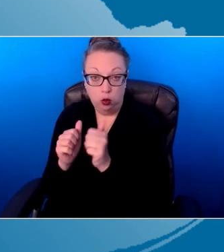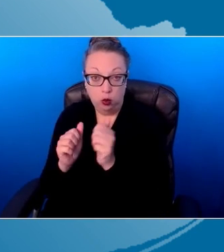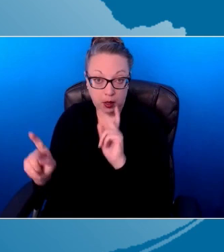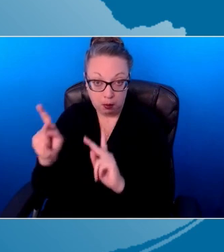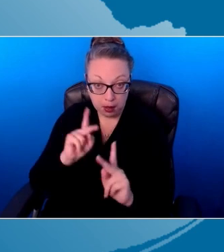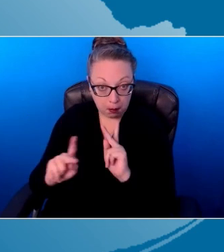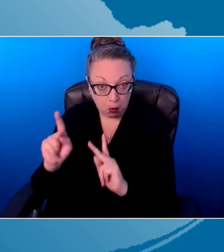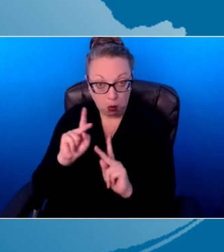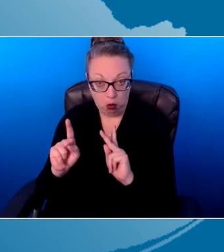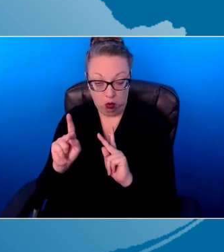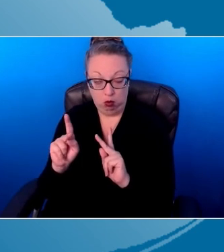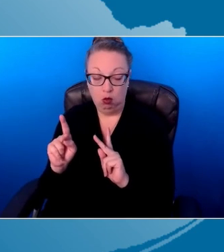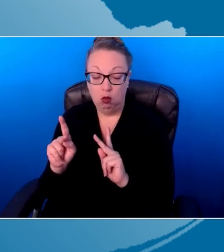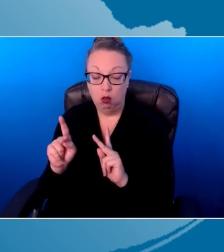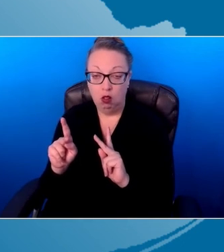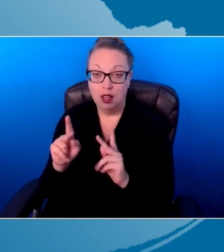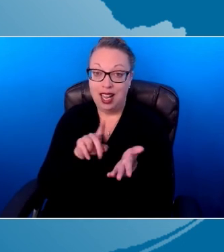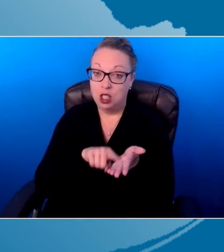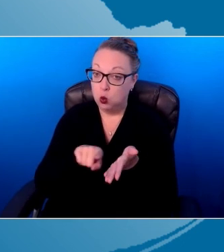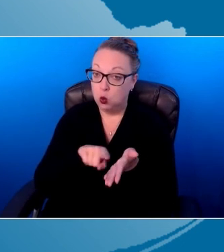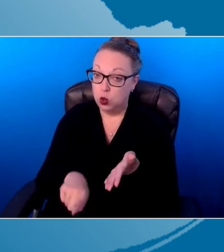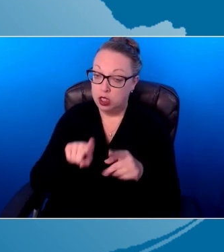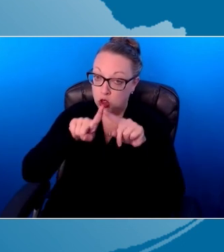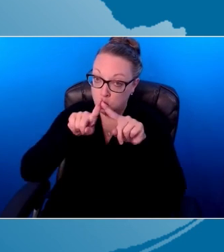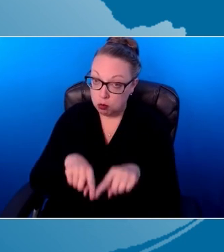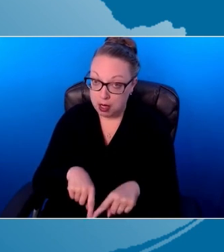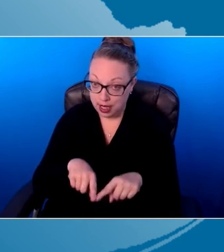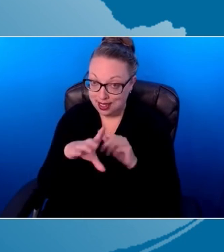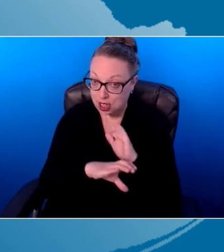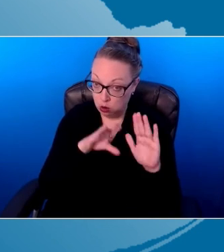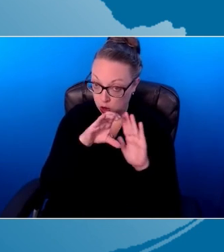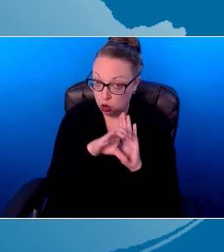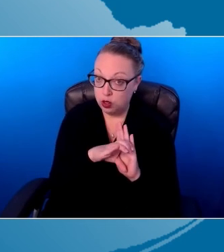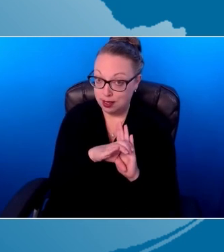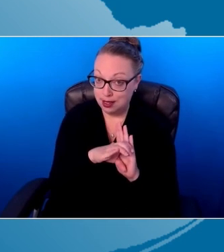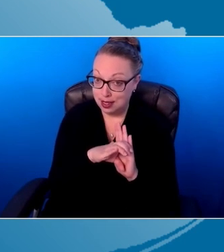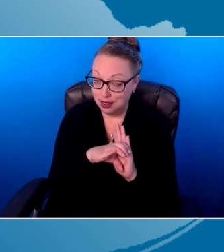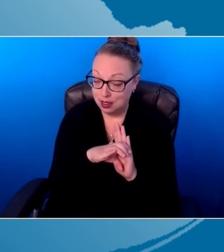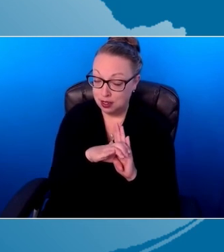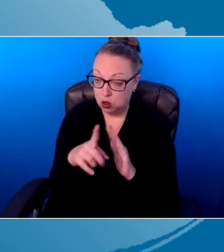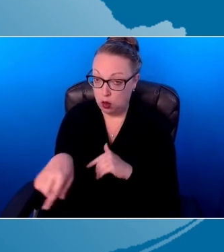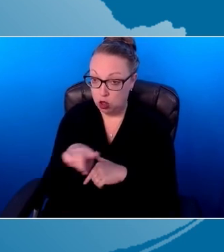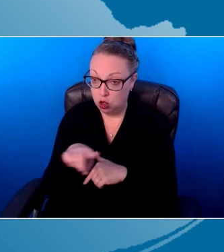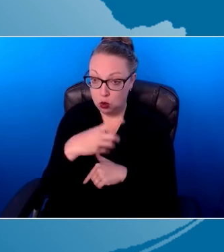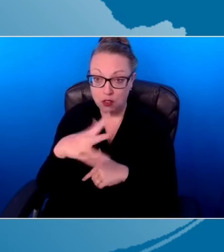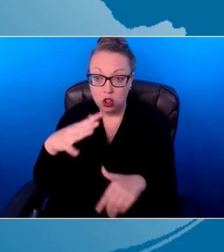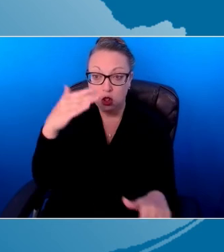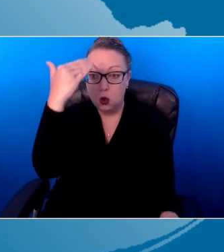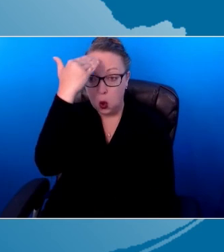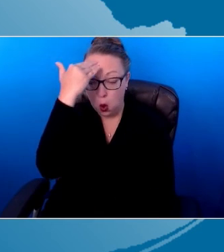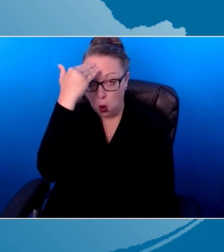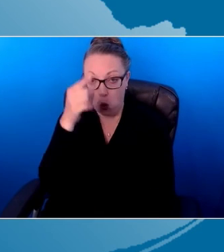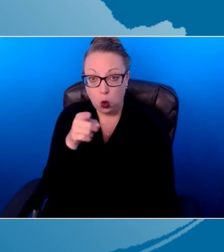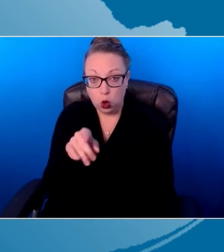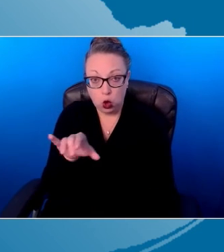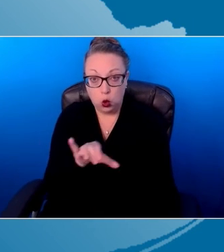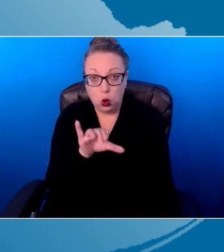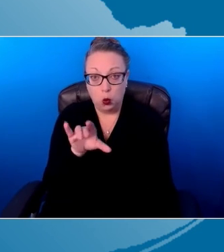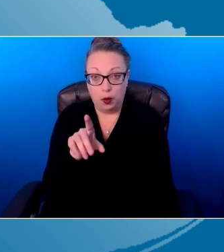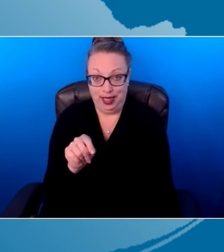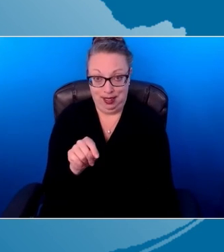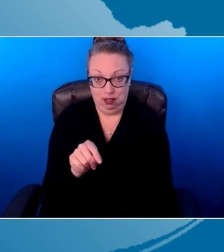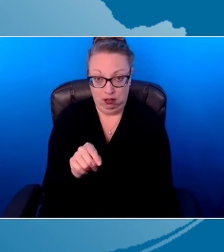And it has research based characteristics like I've shared. So you know that you're doing it. So you are